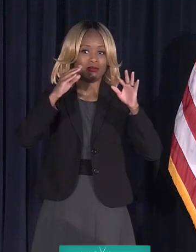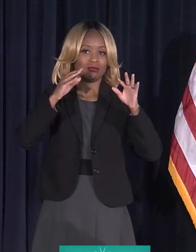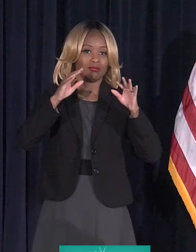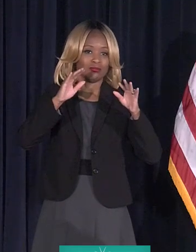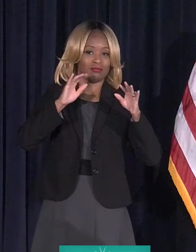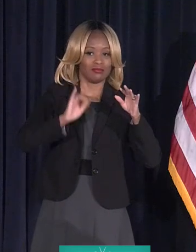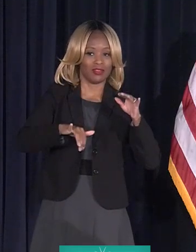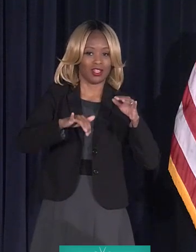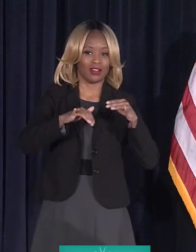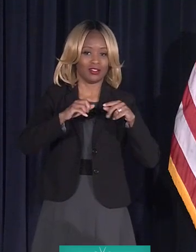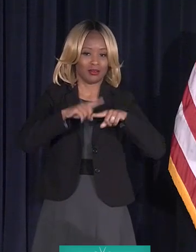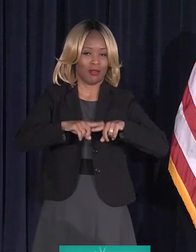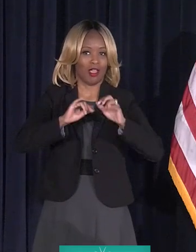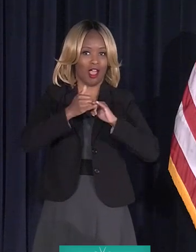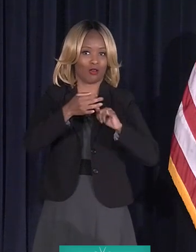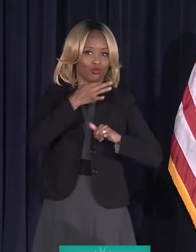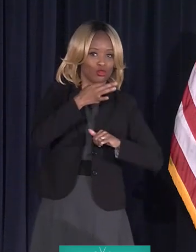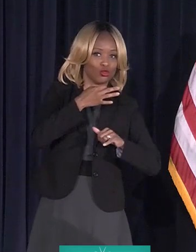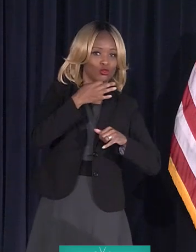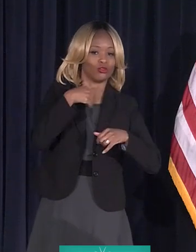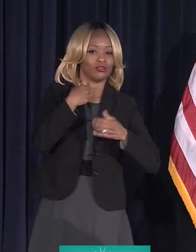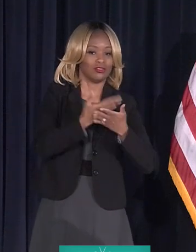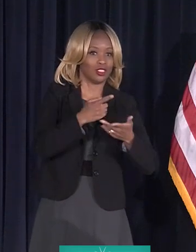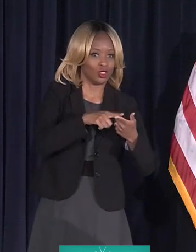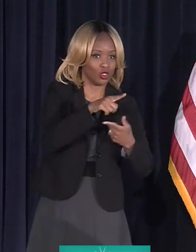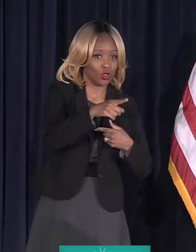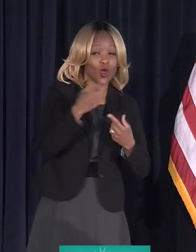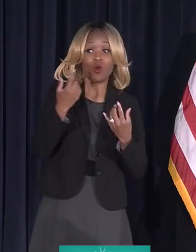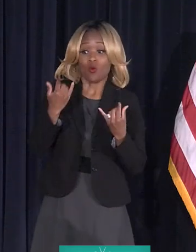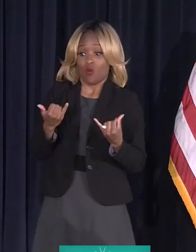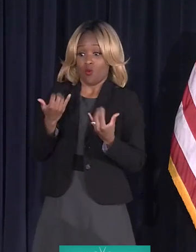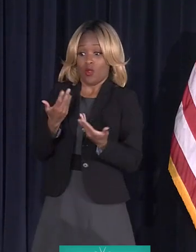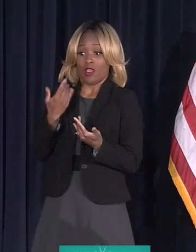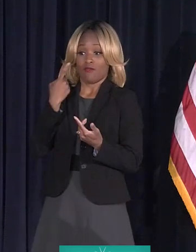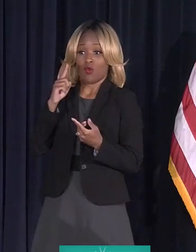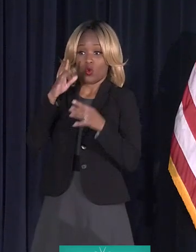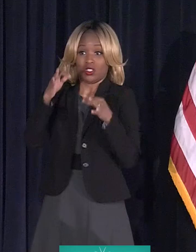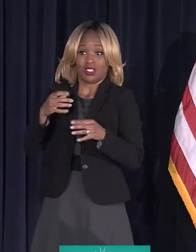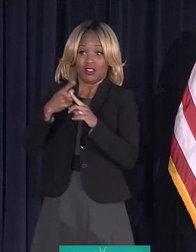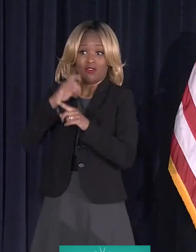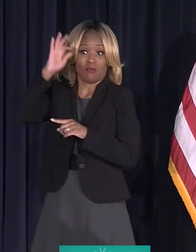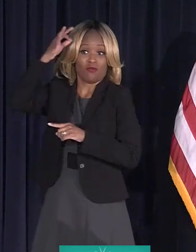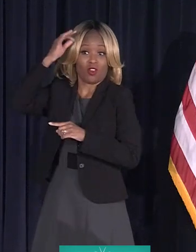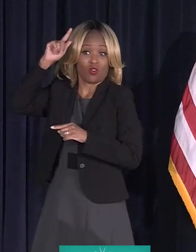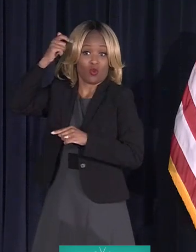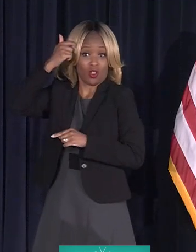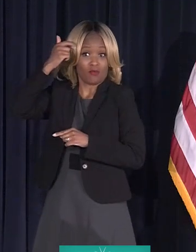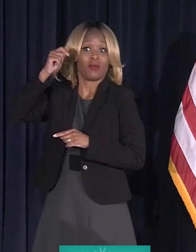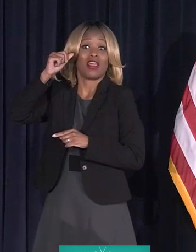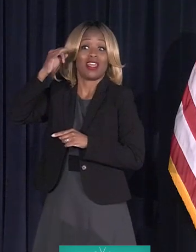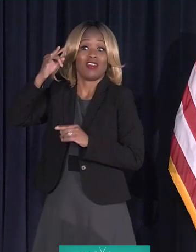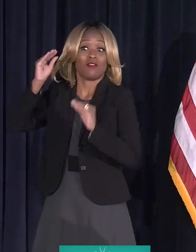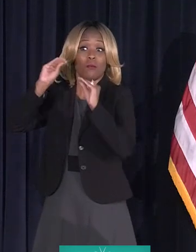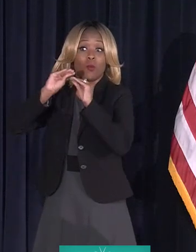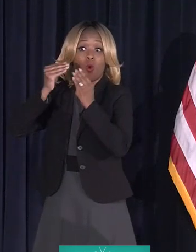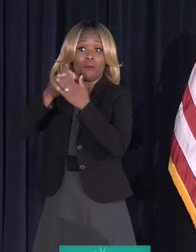we're waiting right now from a decision from the federal government on some additional money that if it comes, we'll speed that up.